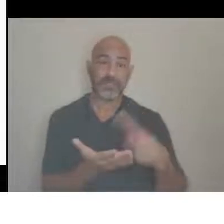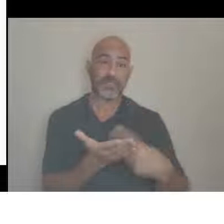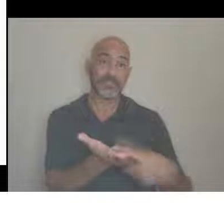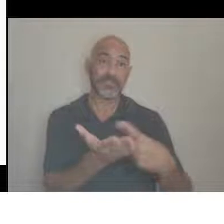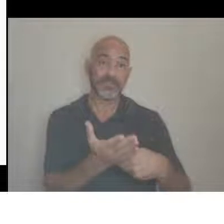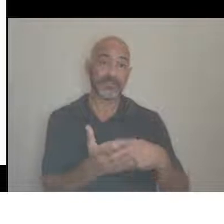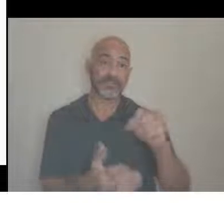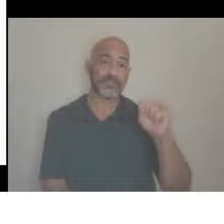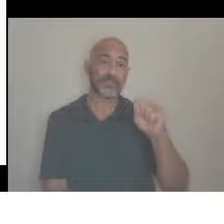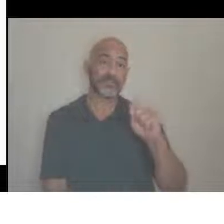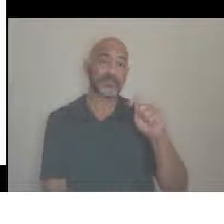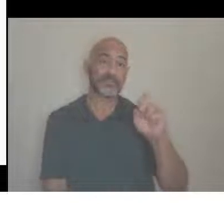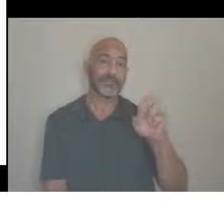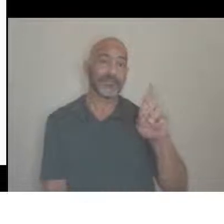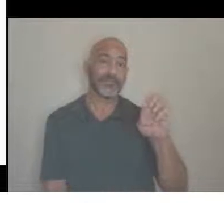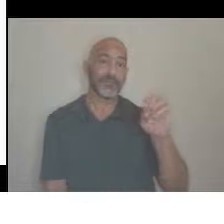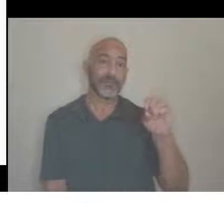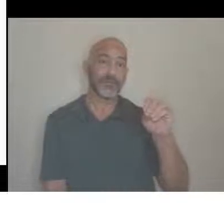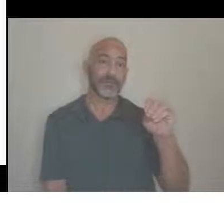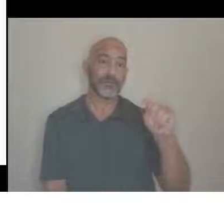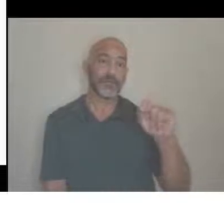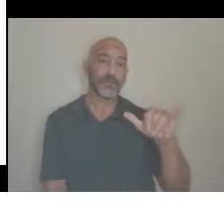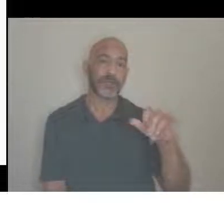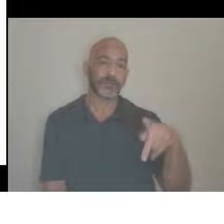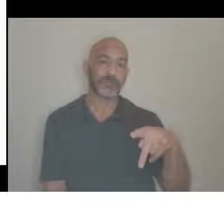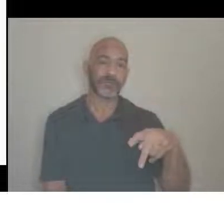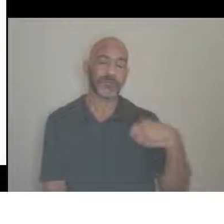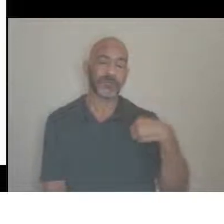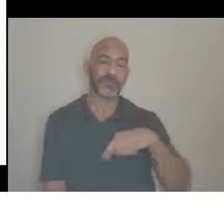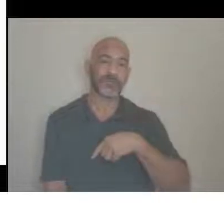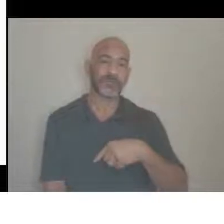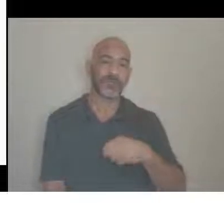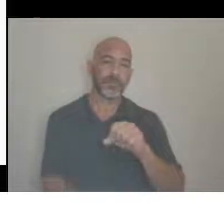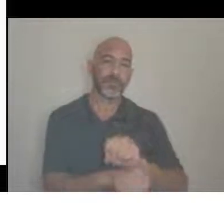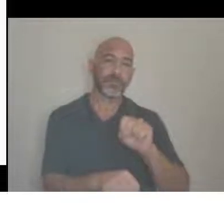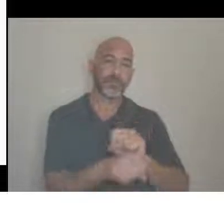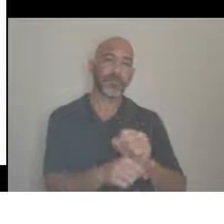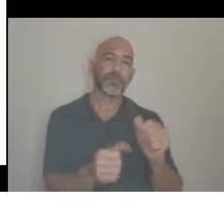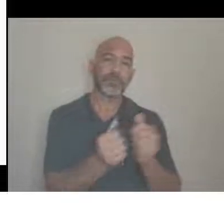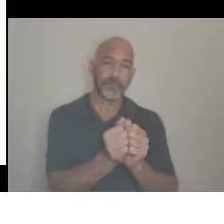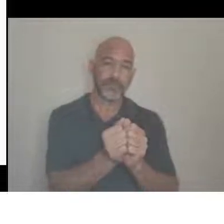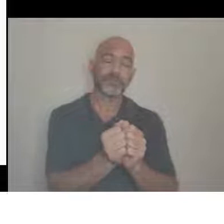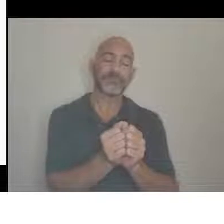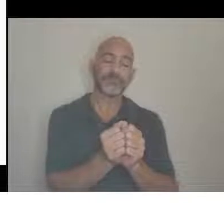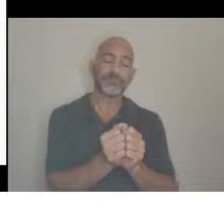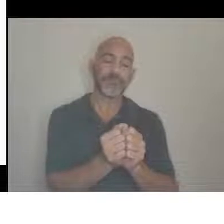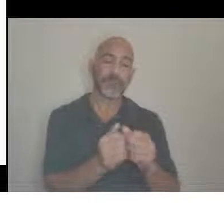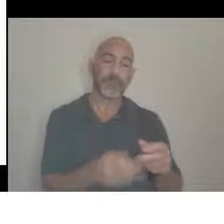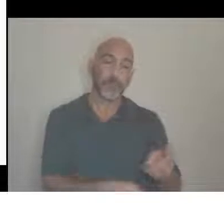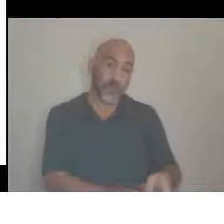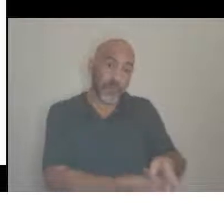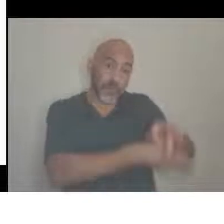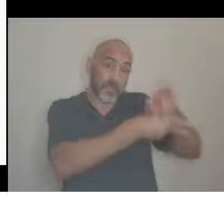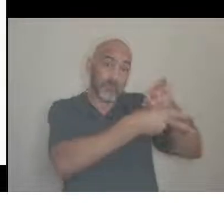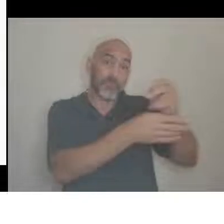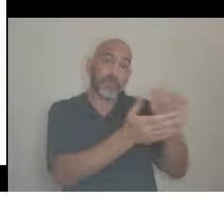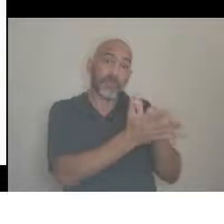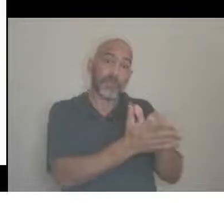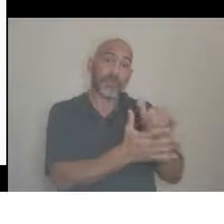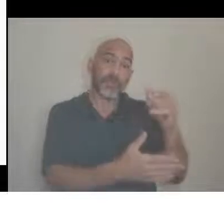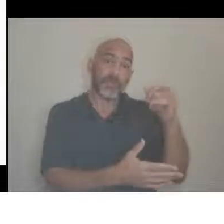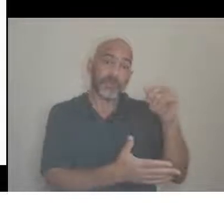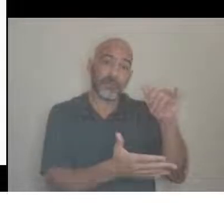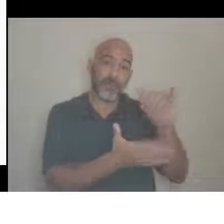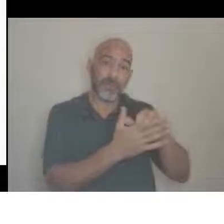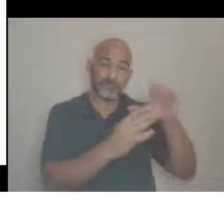of what I was brought up with. I'm guessing a lot of you, too. And so we are not telling you what